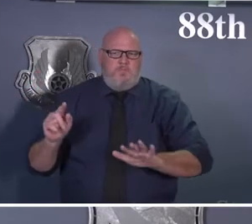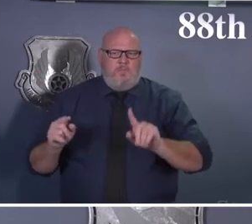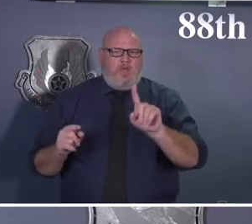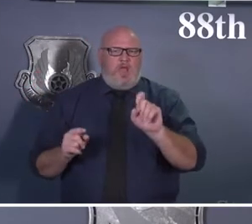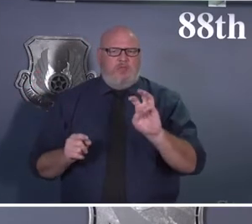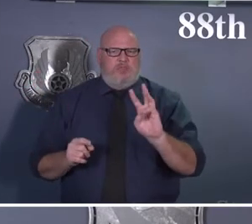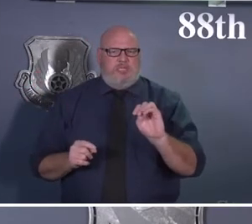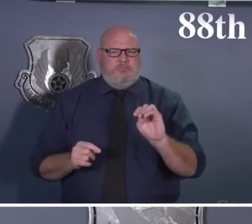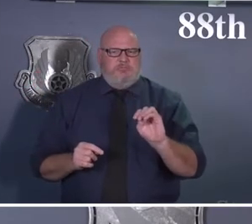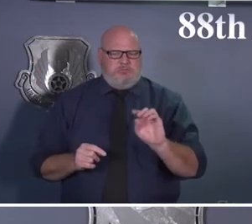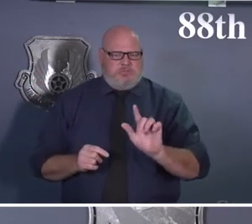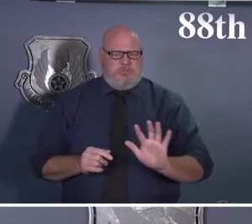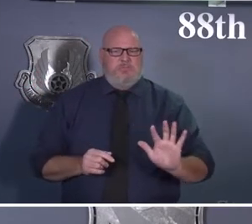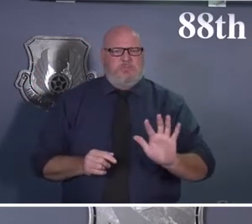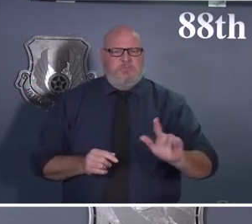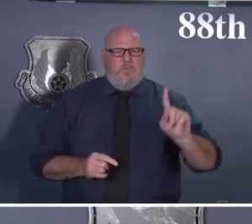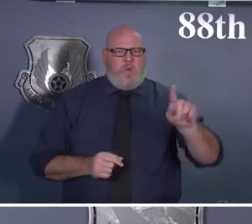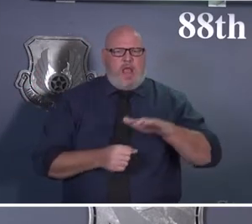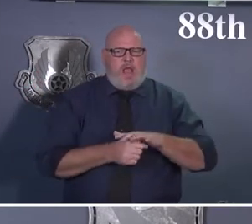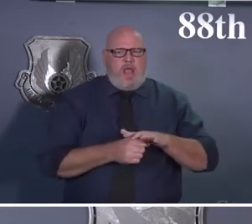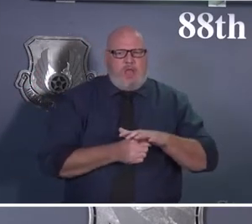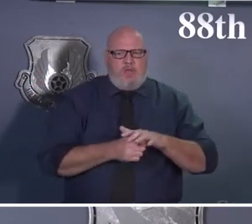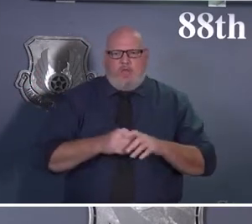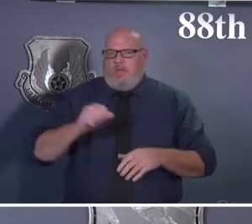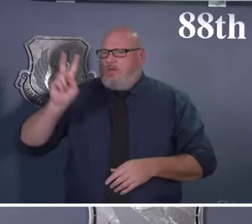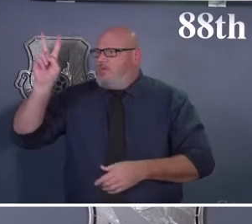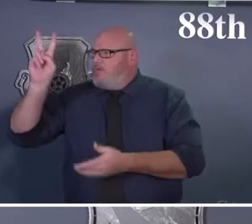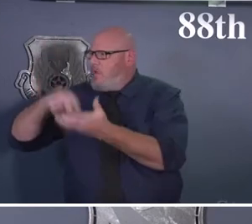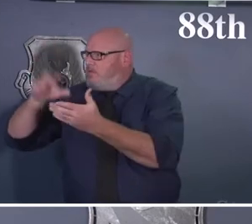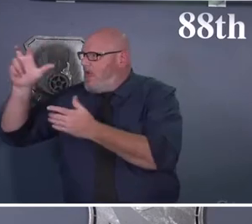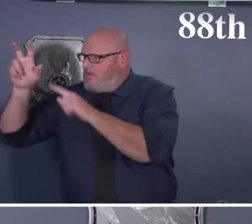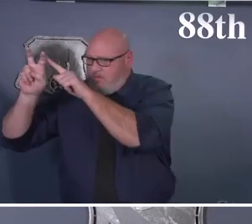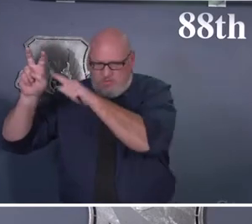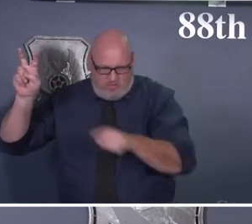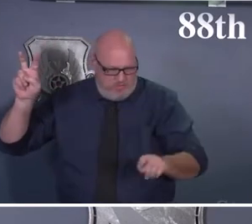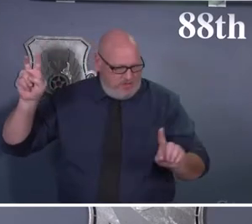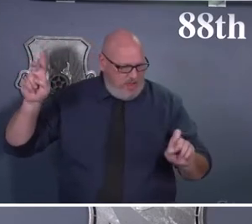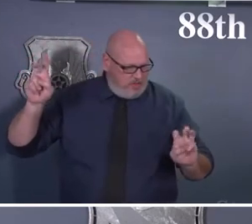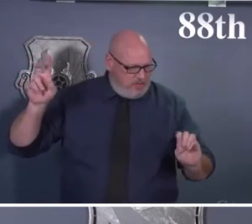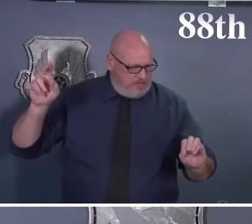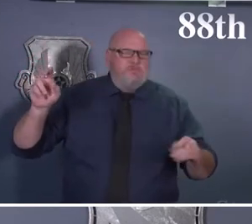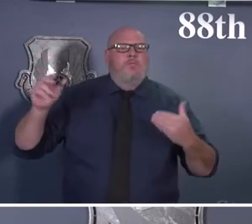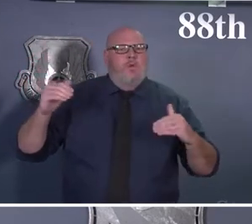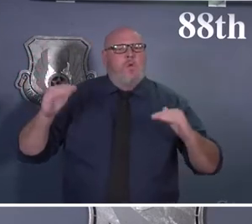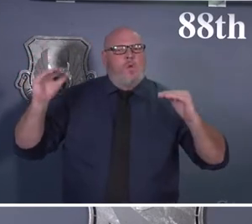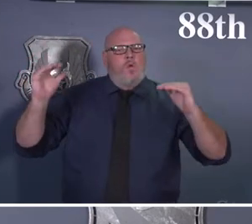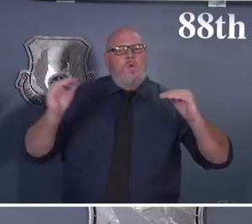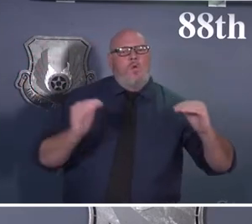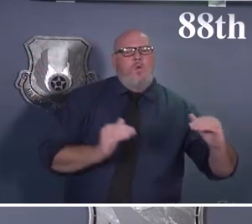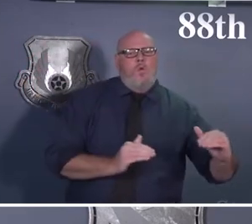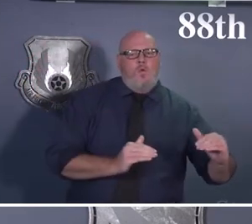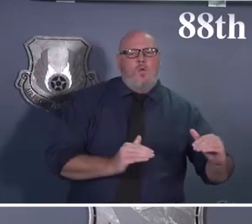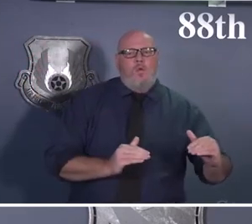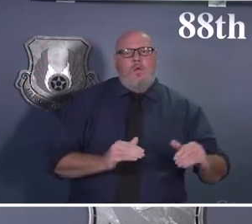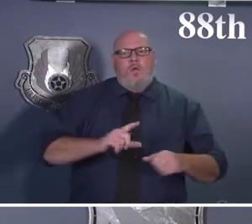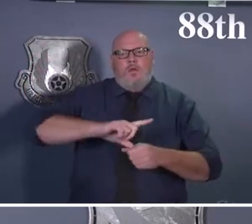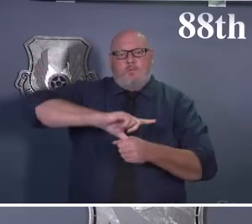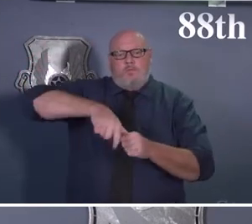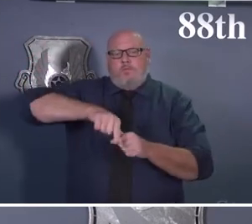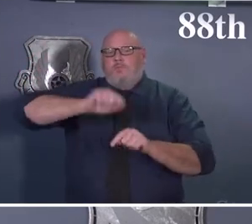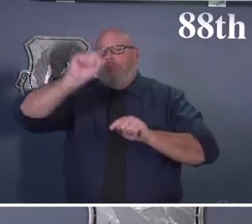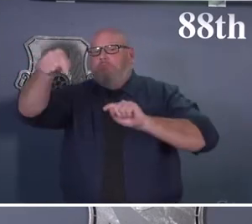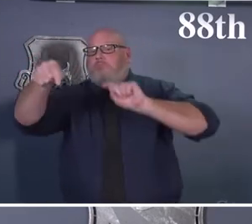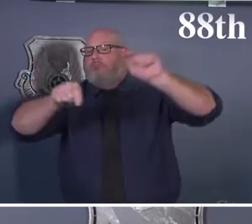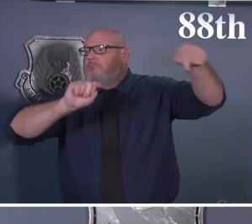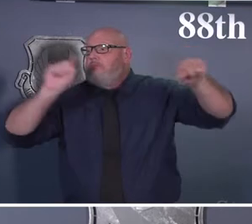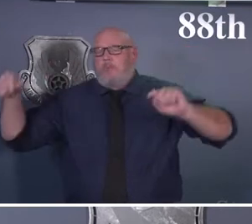today. As a matter of fact, the range of our counties today is like 160 to 240. That's our surrounding four counties. And so if you look at